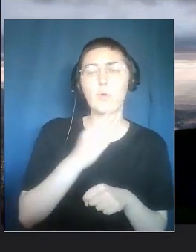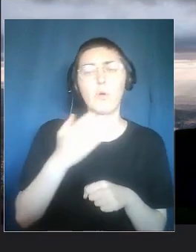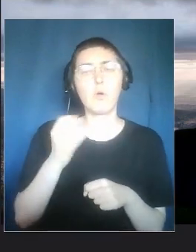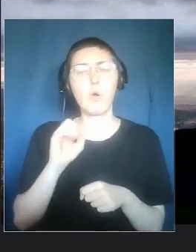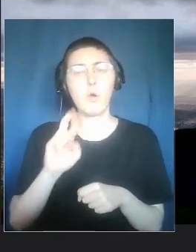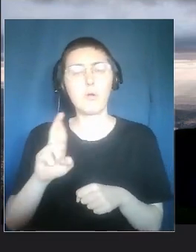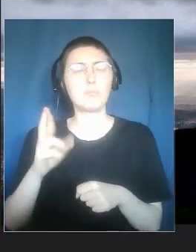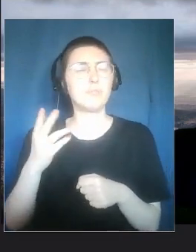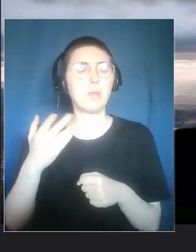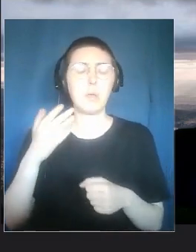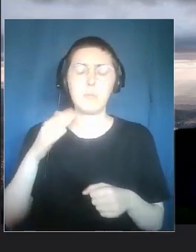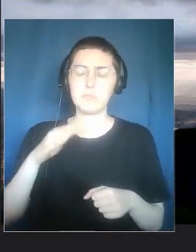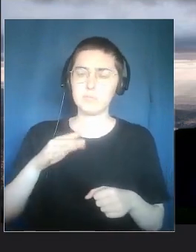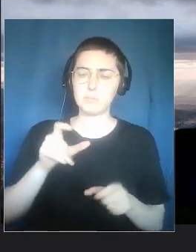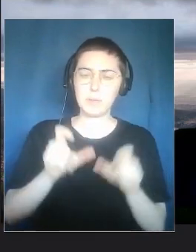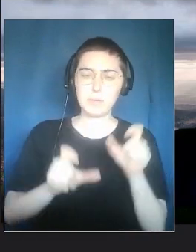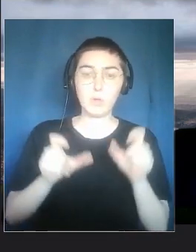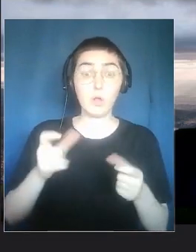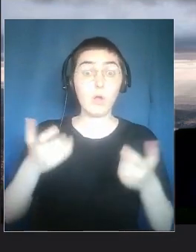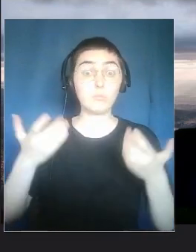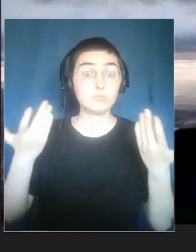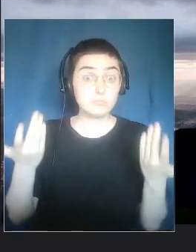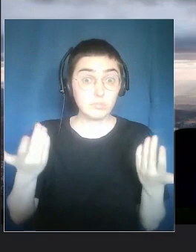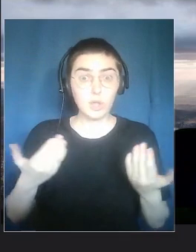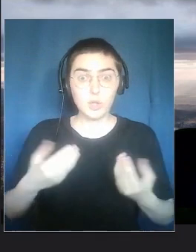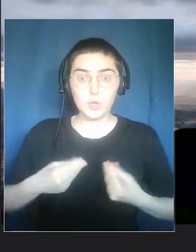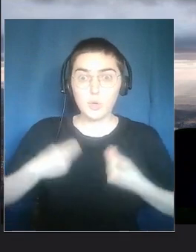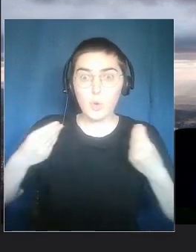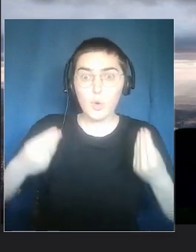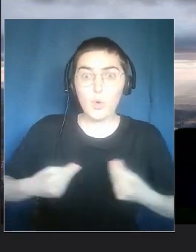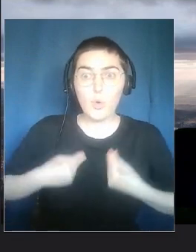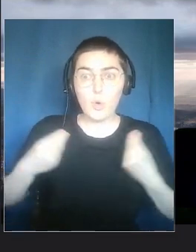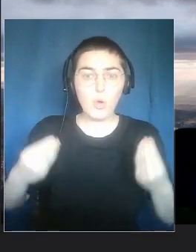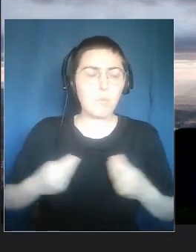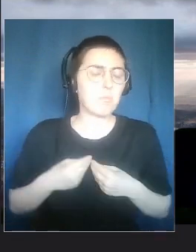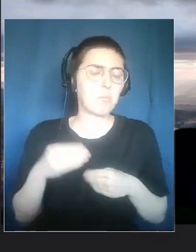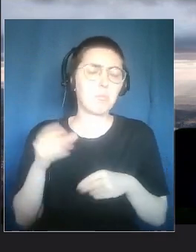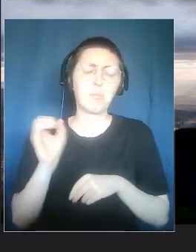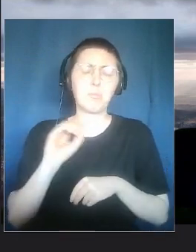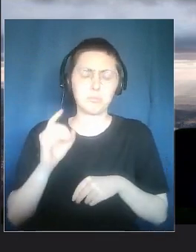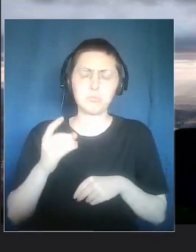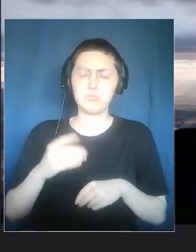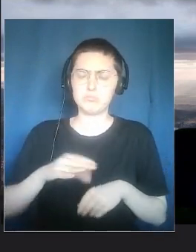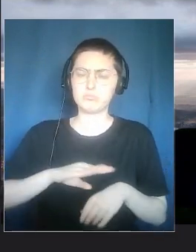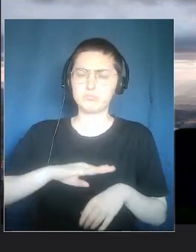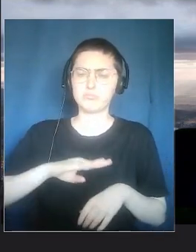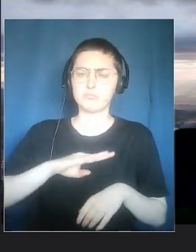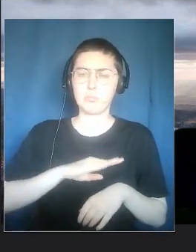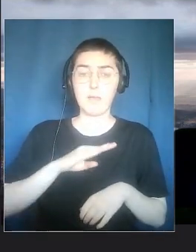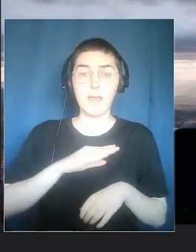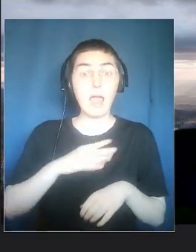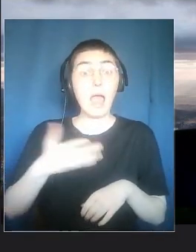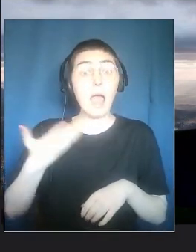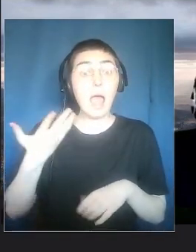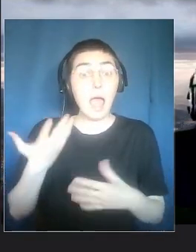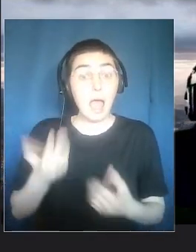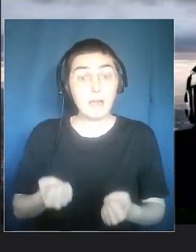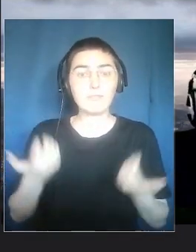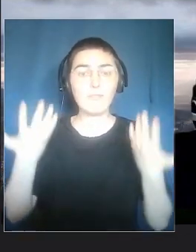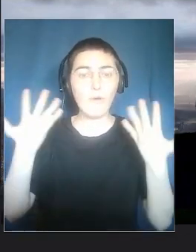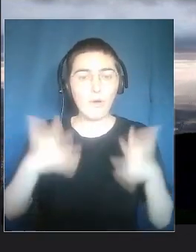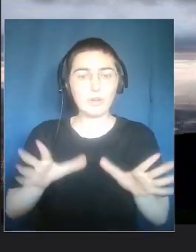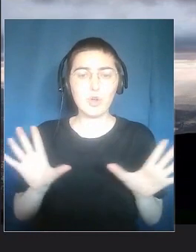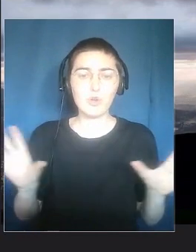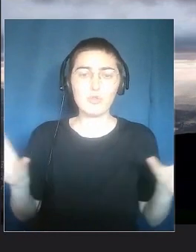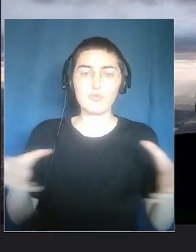They are not very young sometimes, but they have some groups, some historical groups in the city, and